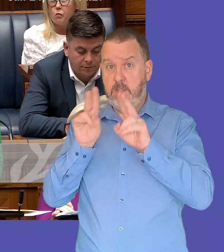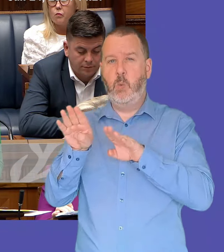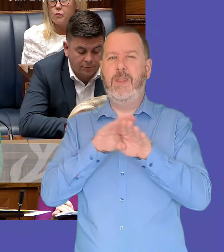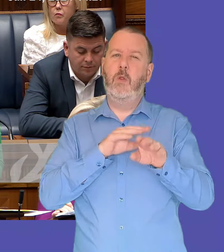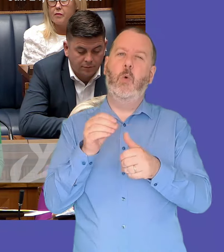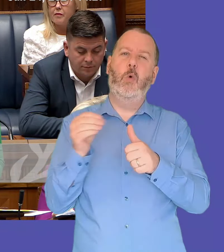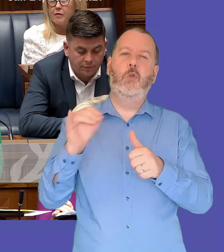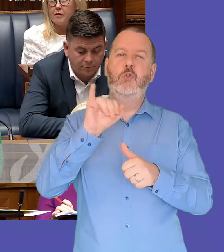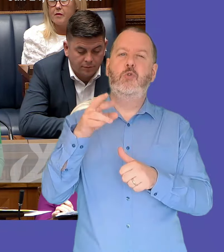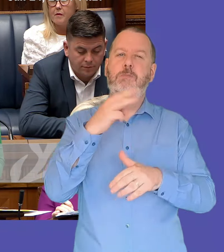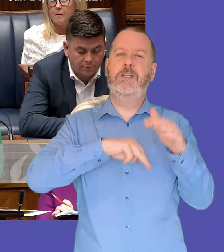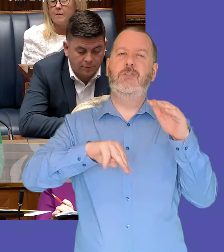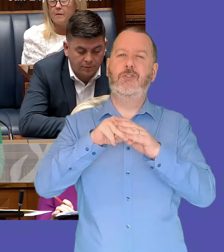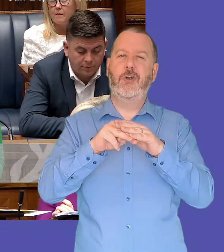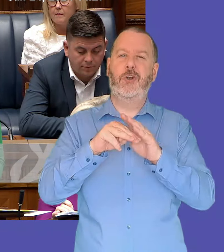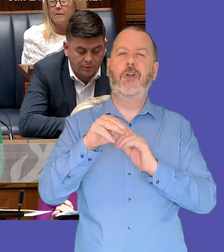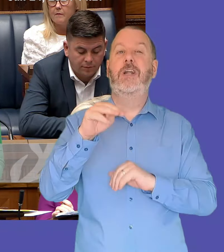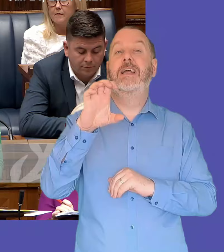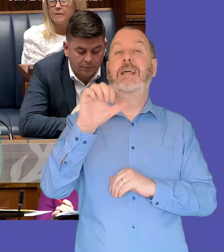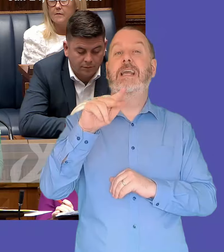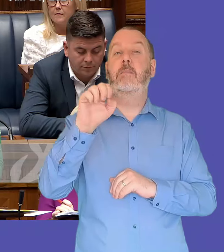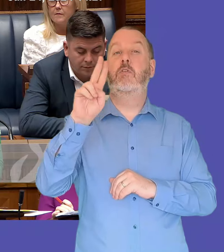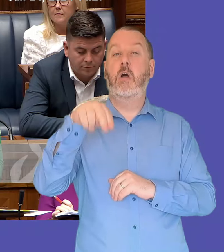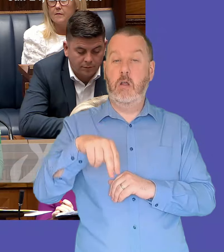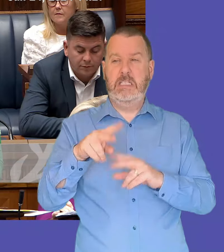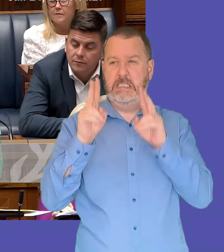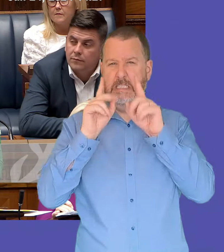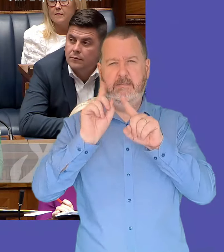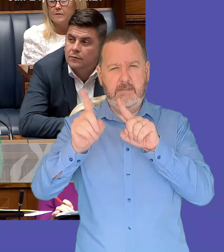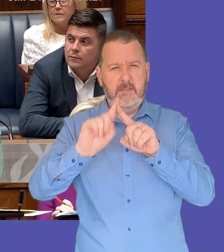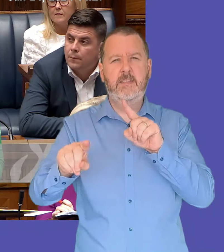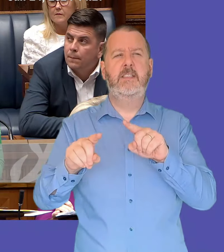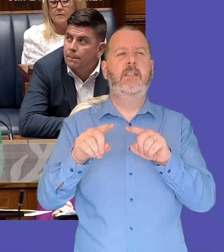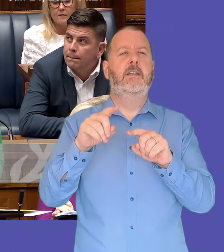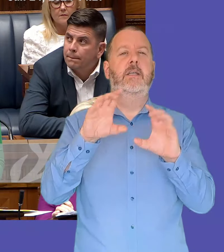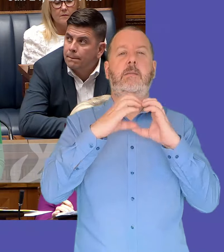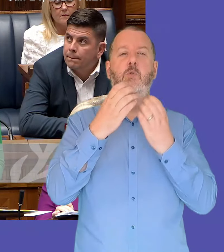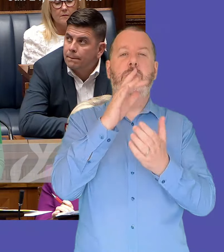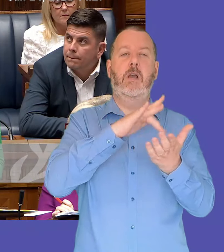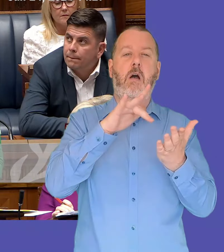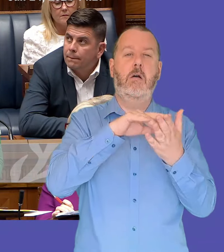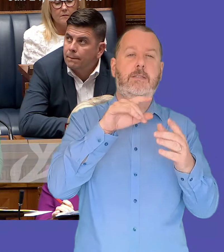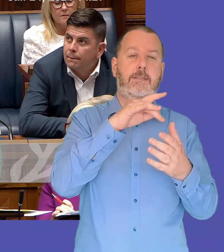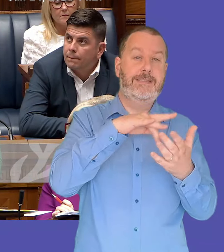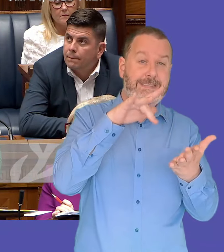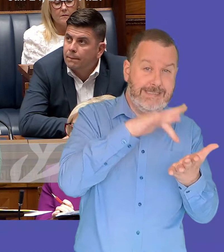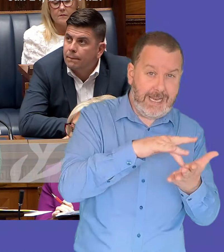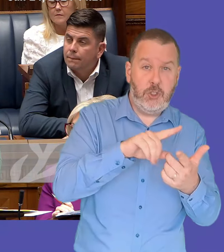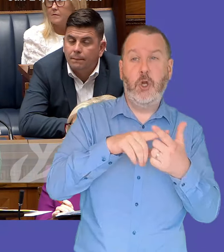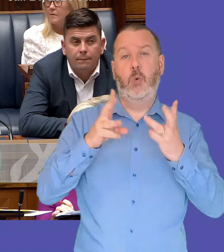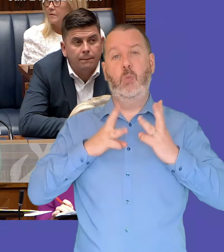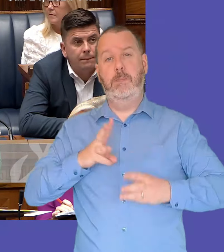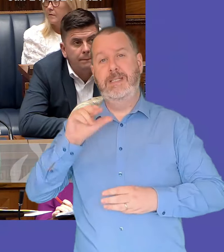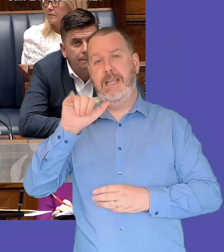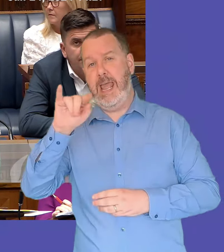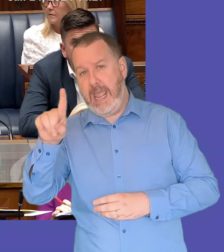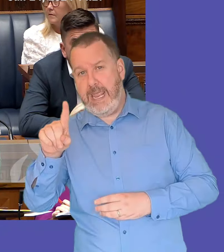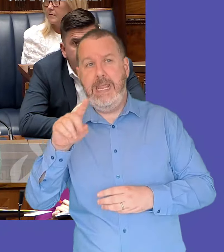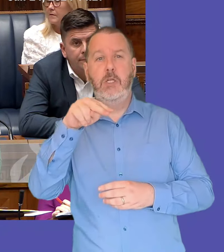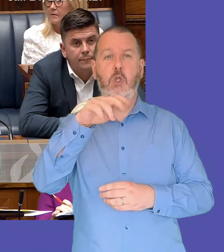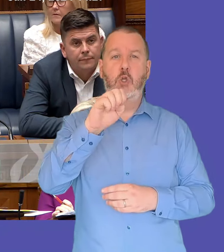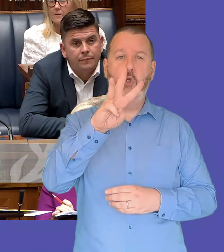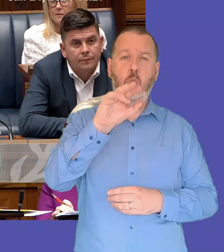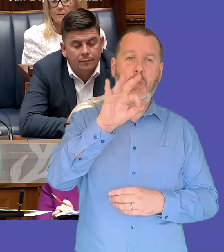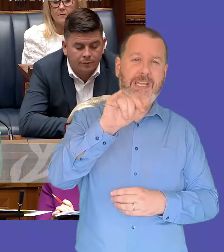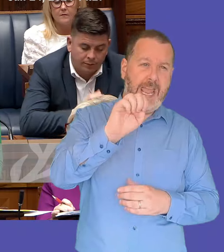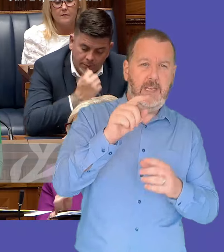cameron we've visited the greater chandelier community arts newgate arts and culture center for falls women's aid and we've been able to